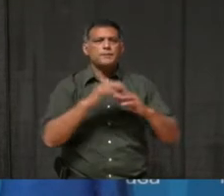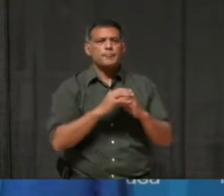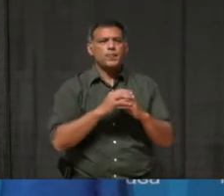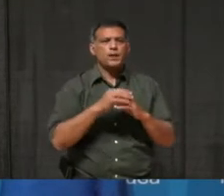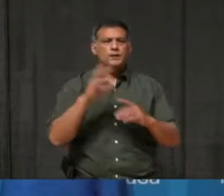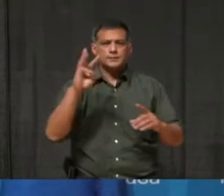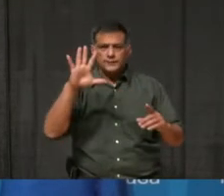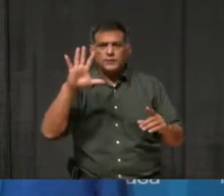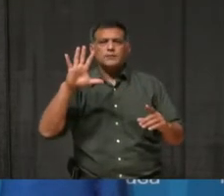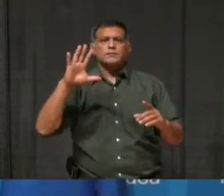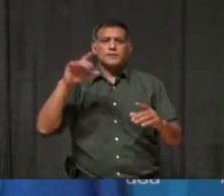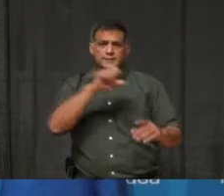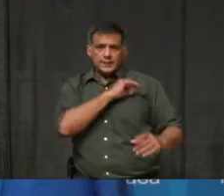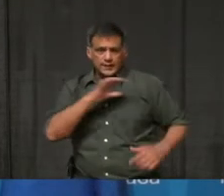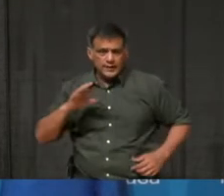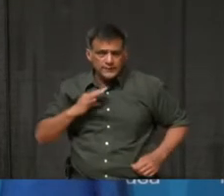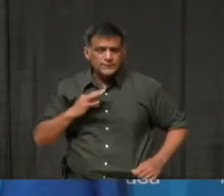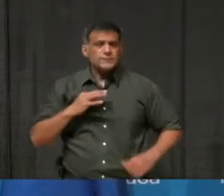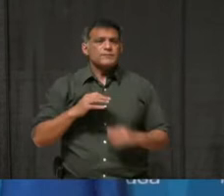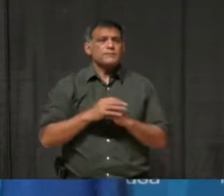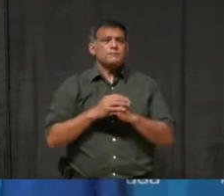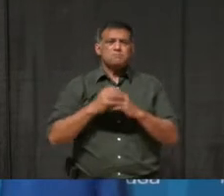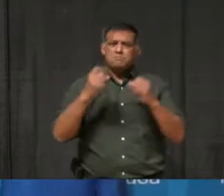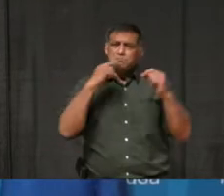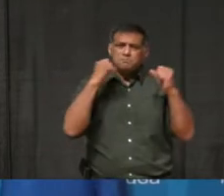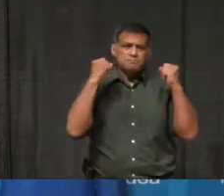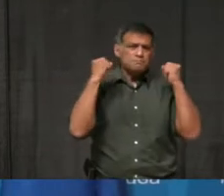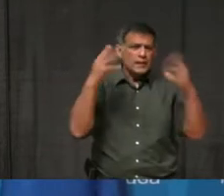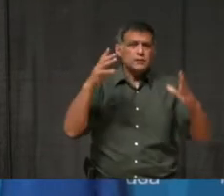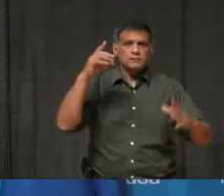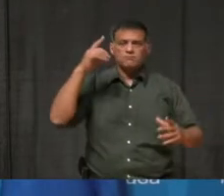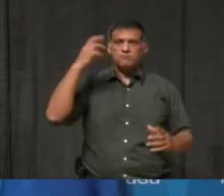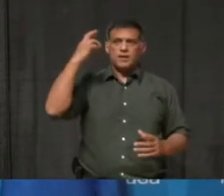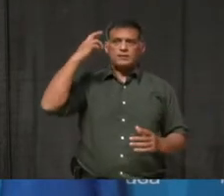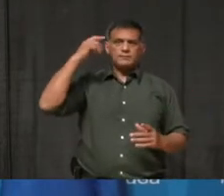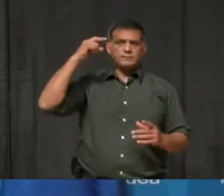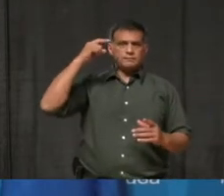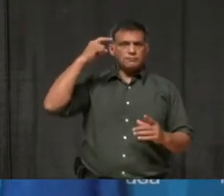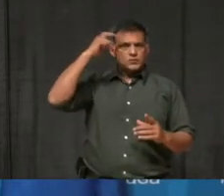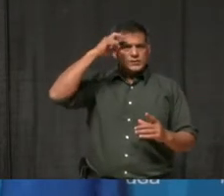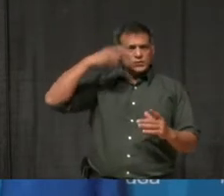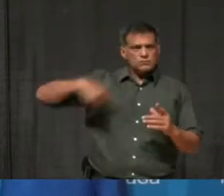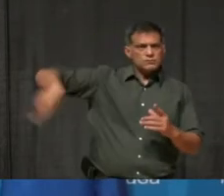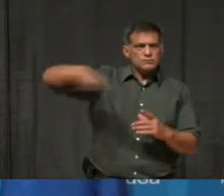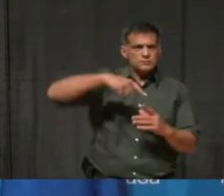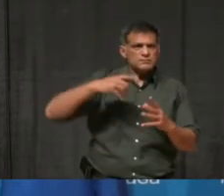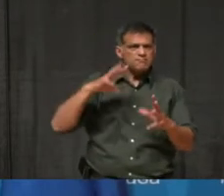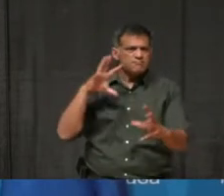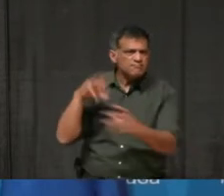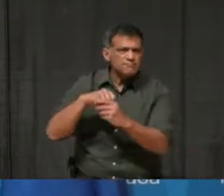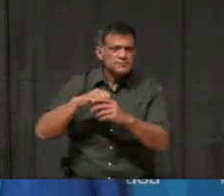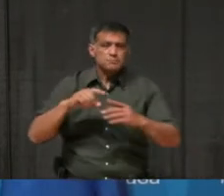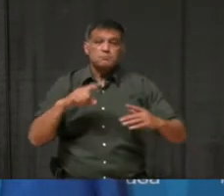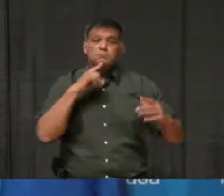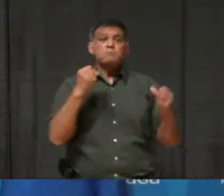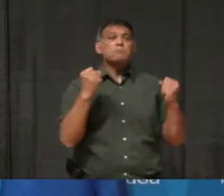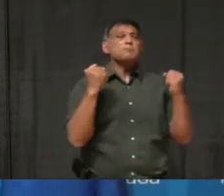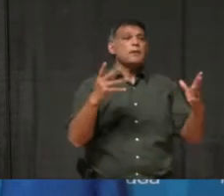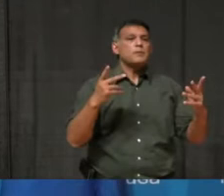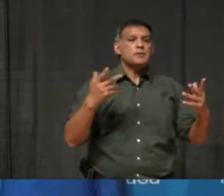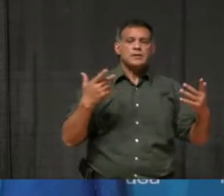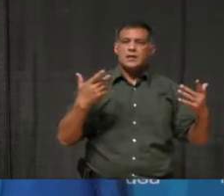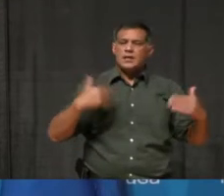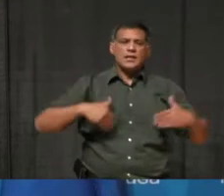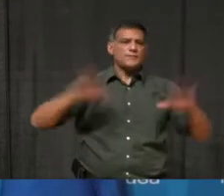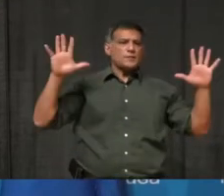is setting in, and I completely understand that. Everyone has already had to make huge sacrifices, and